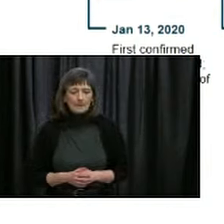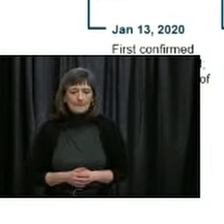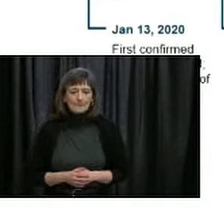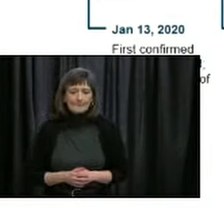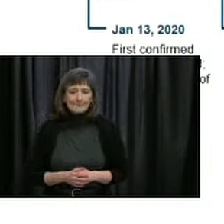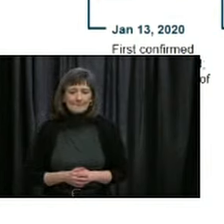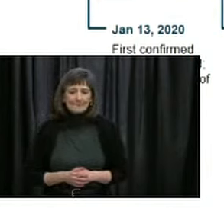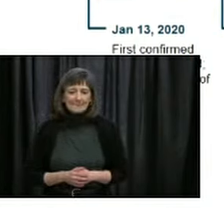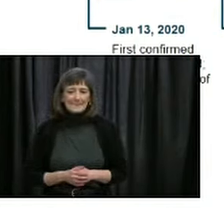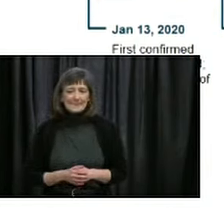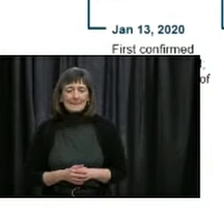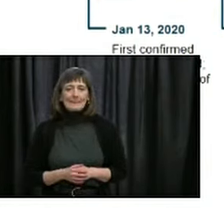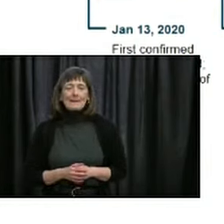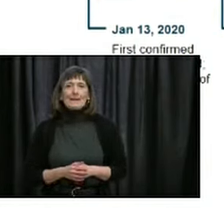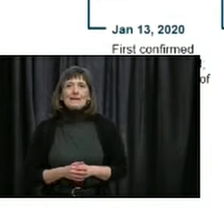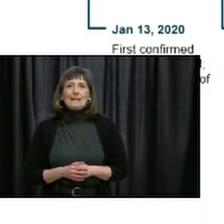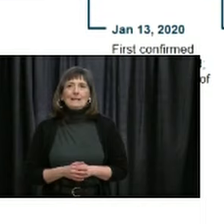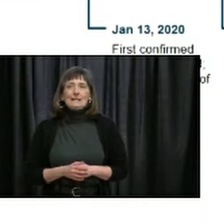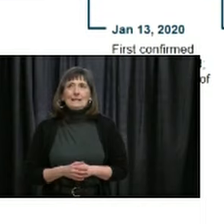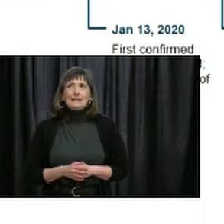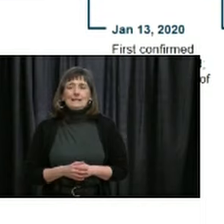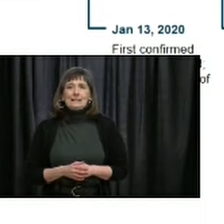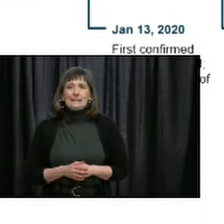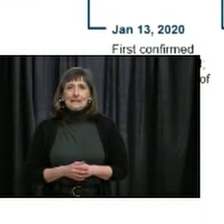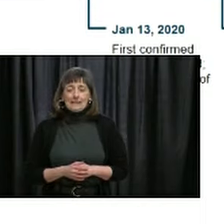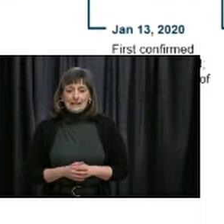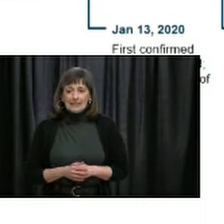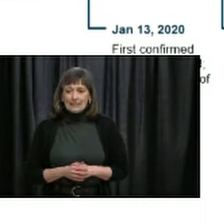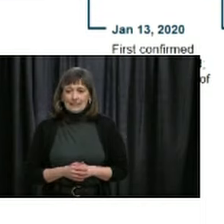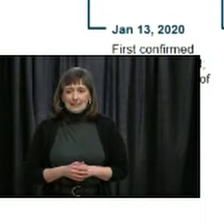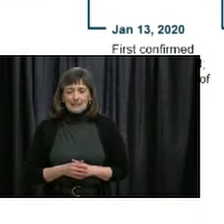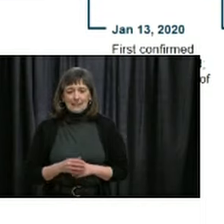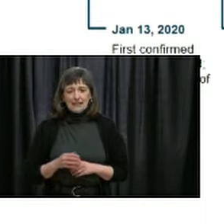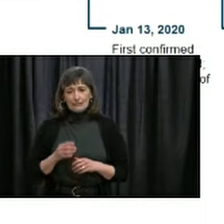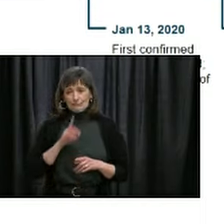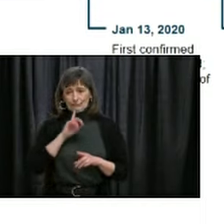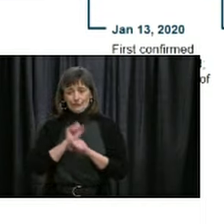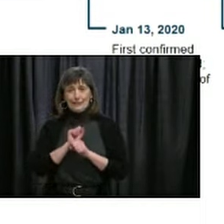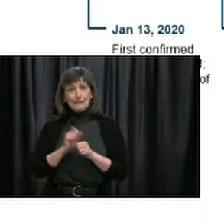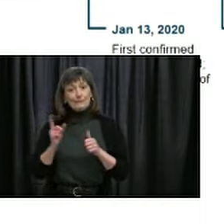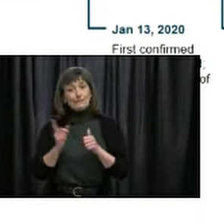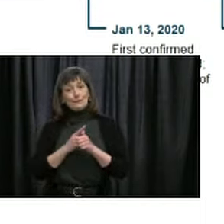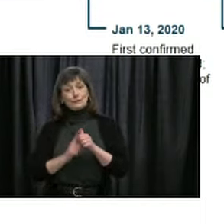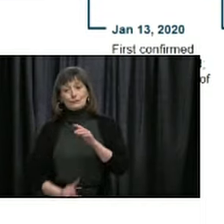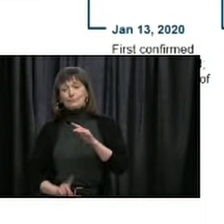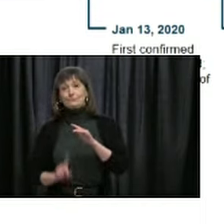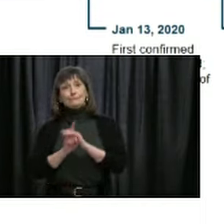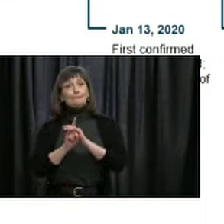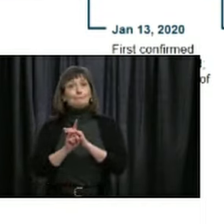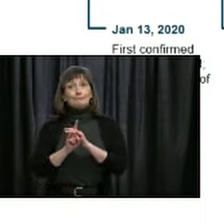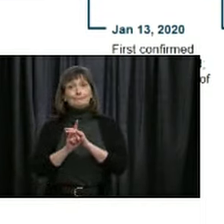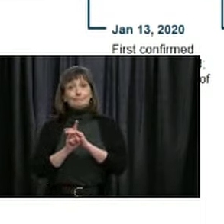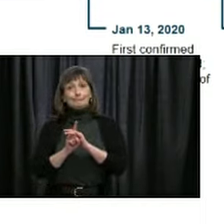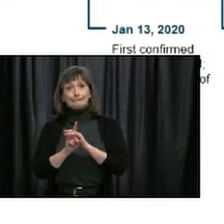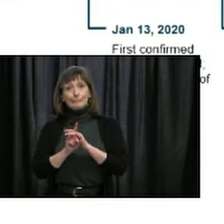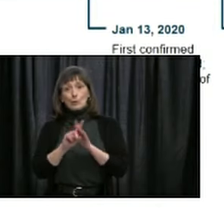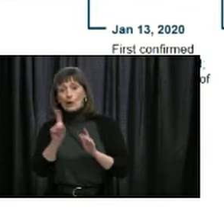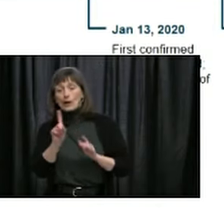It's really kind of hard to believe that we're only four months away from the first cases of this disease being described in China.